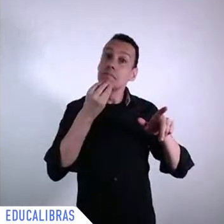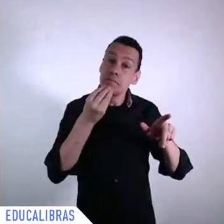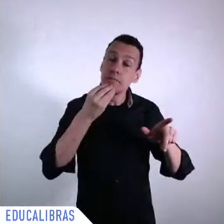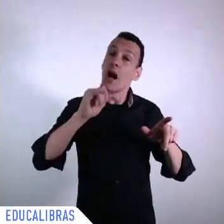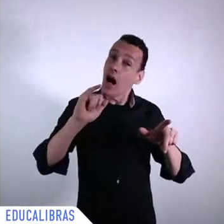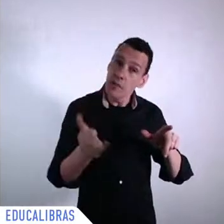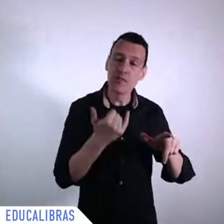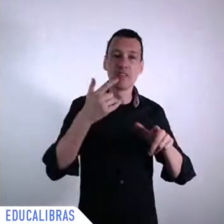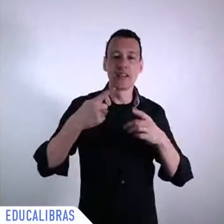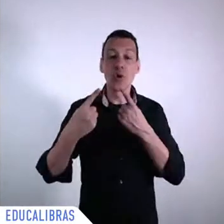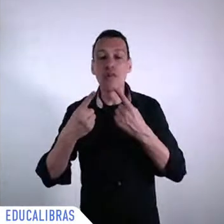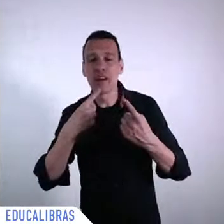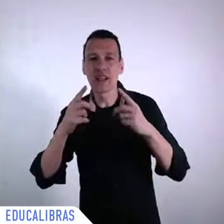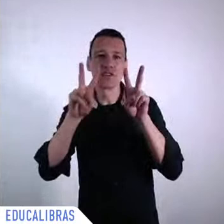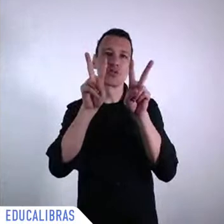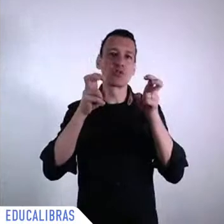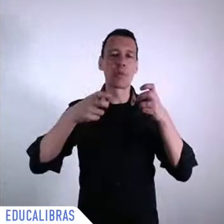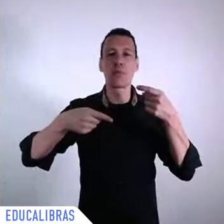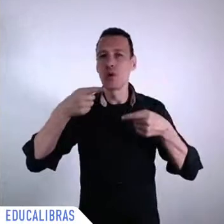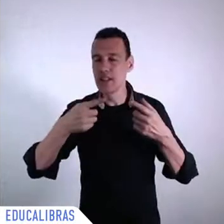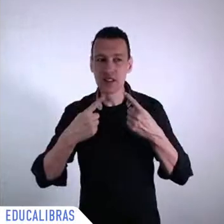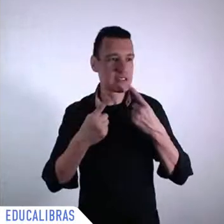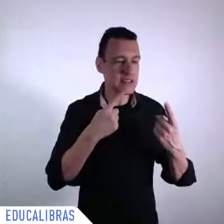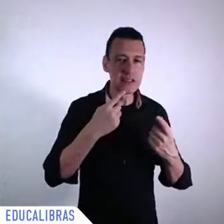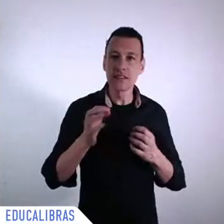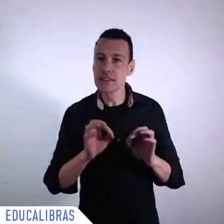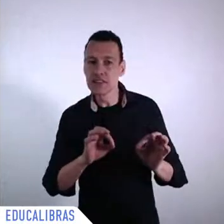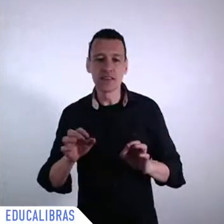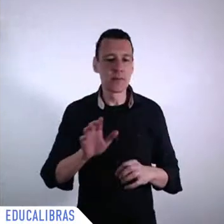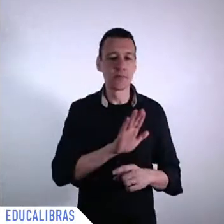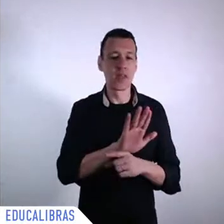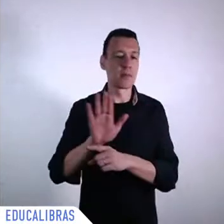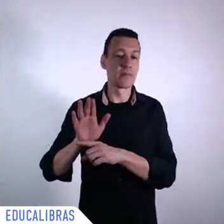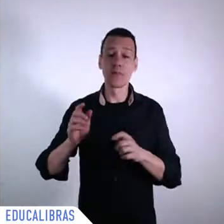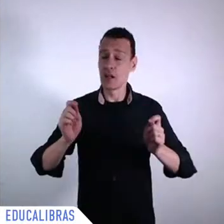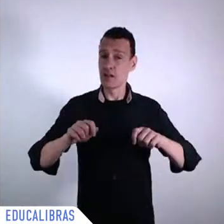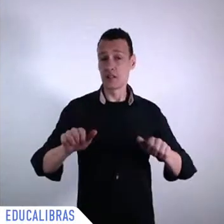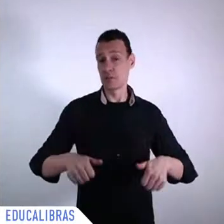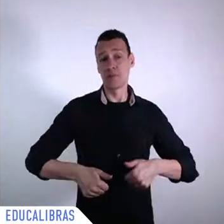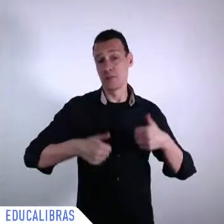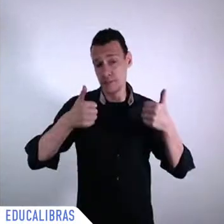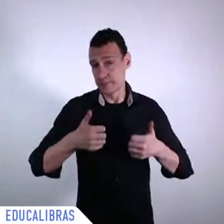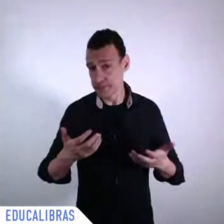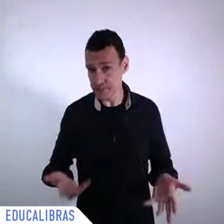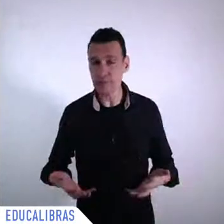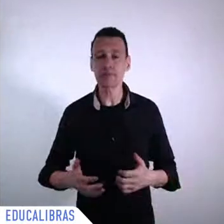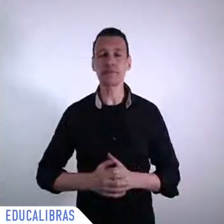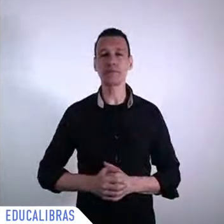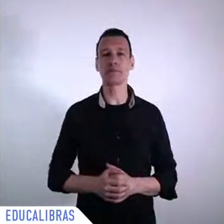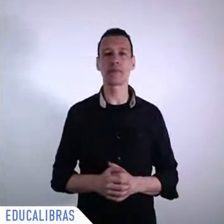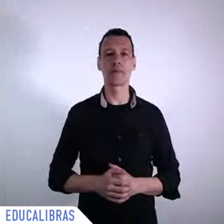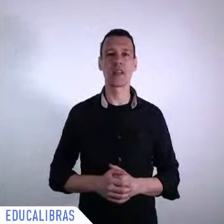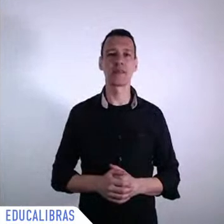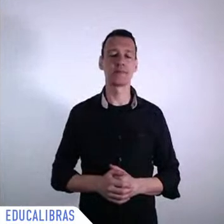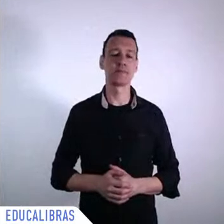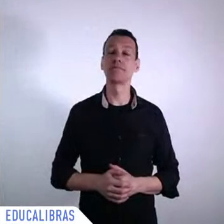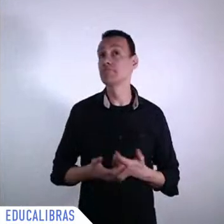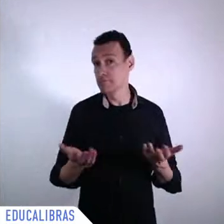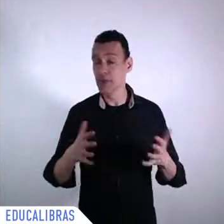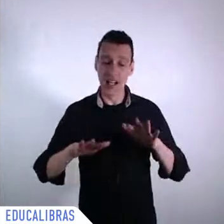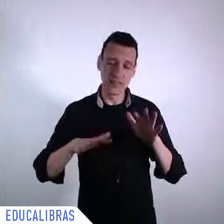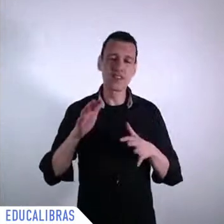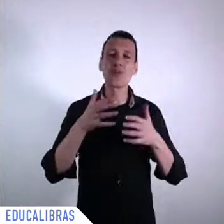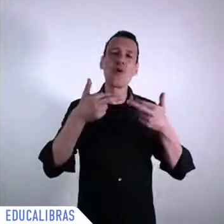become taken more seriously as you know the headquarters of the ECLAC and I'm talking from Chile